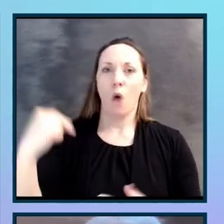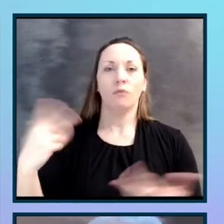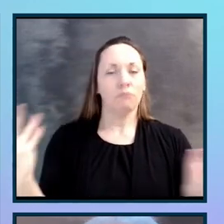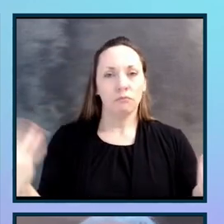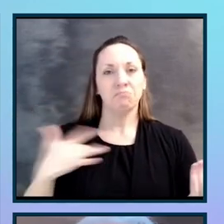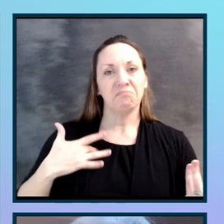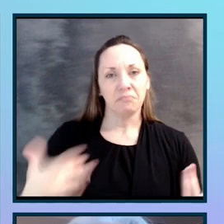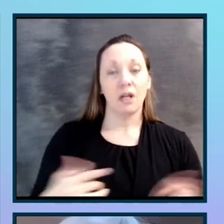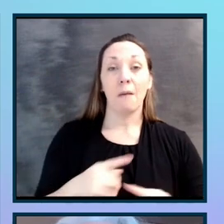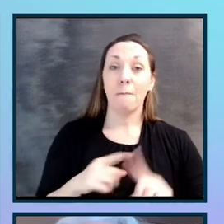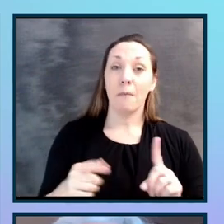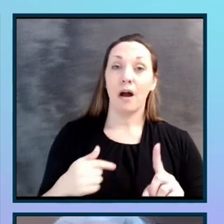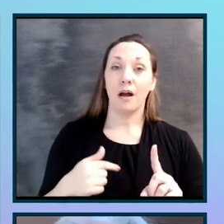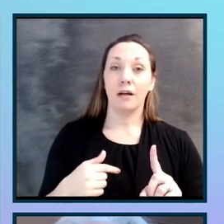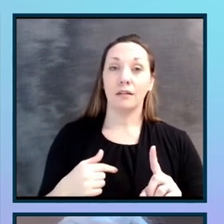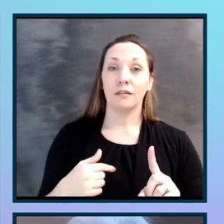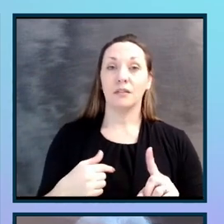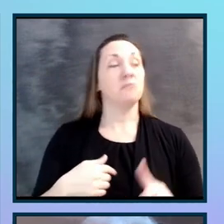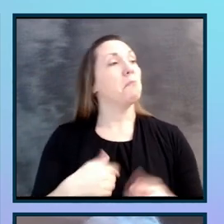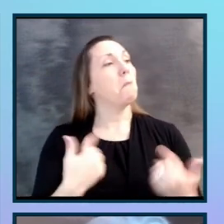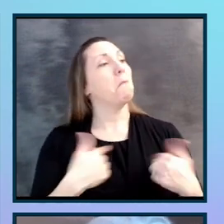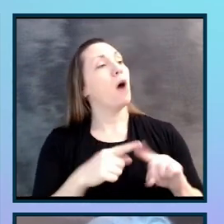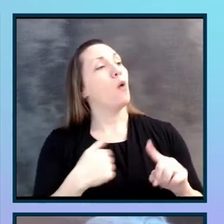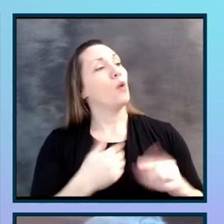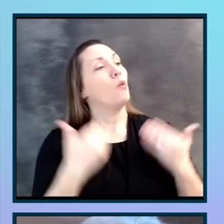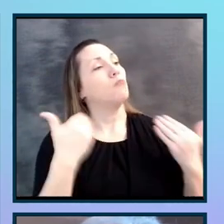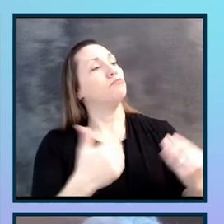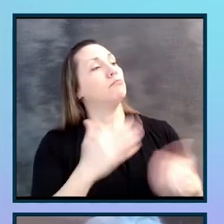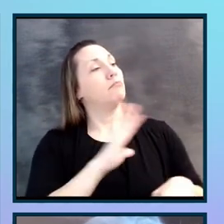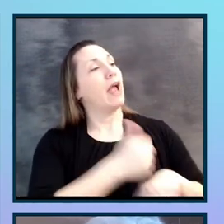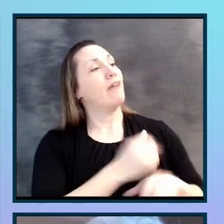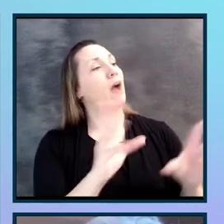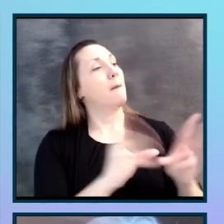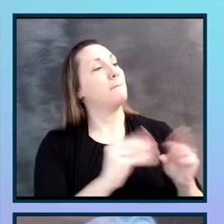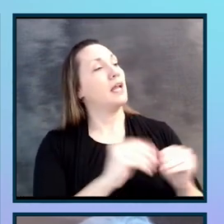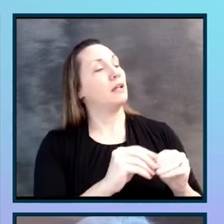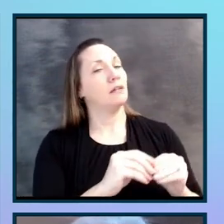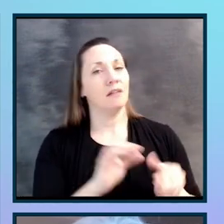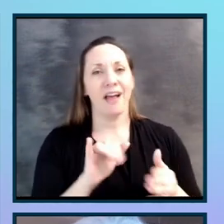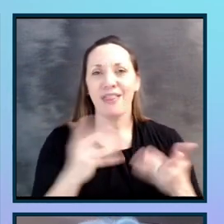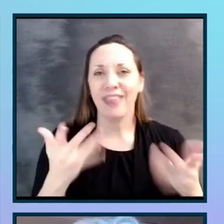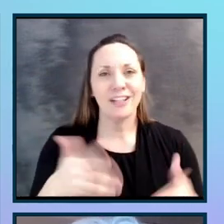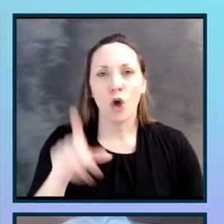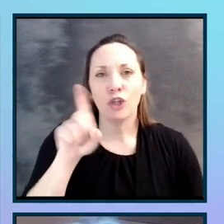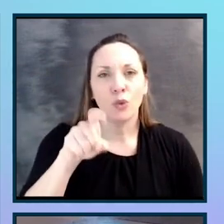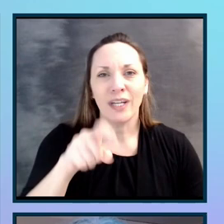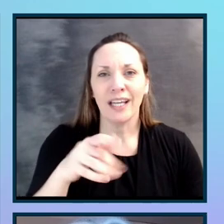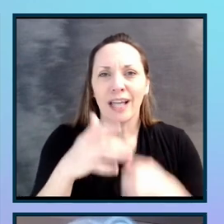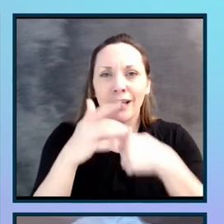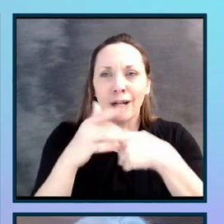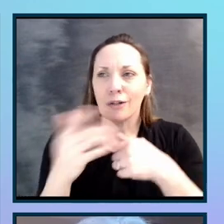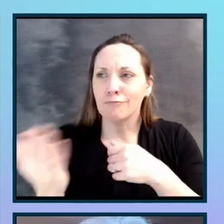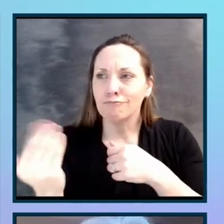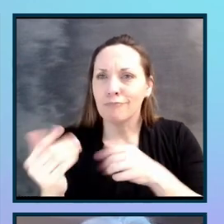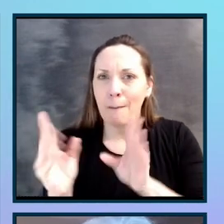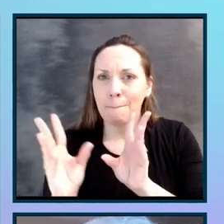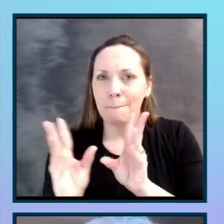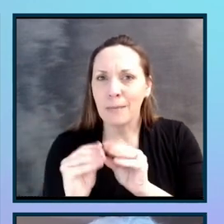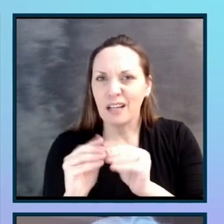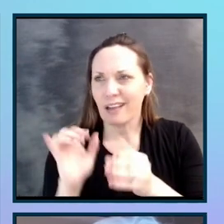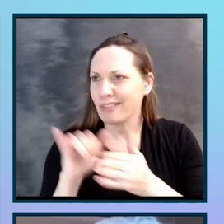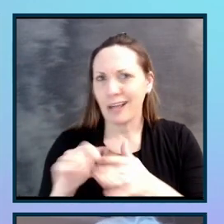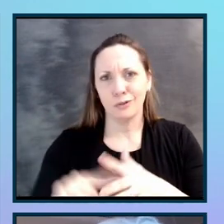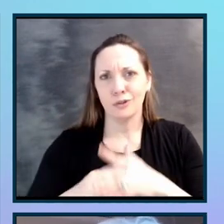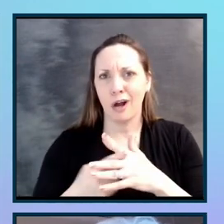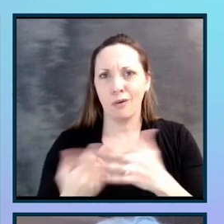no, no. But we're happy to have a meeting with you. All you need, that little opening to start that relationship for advocacy. That's